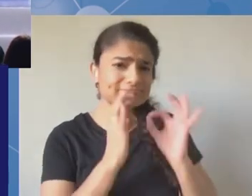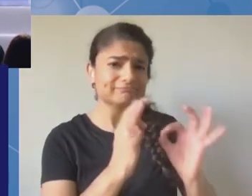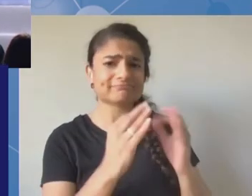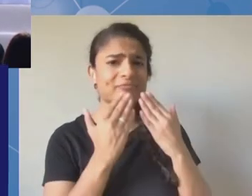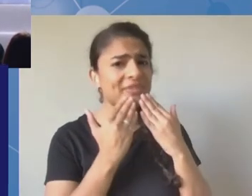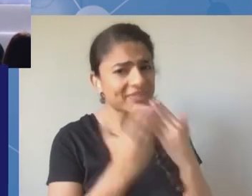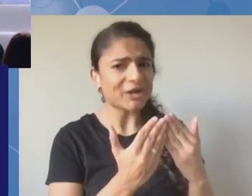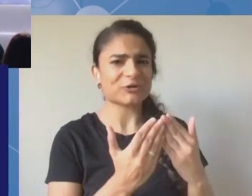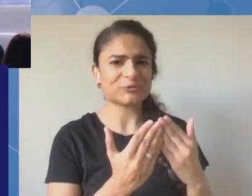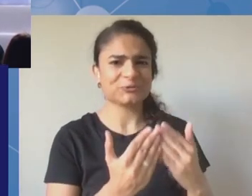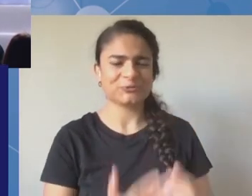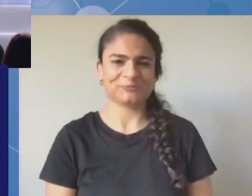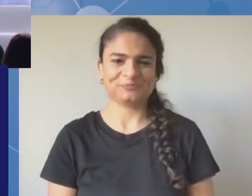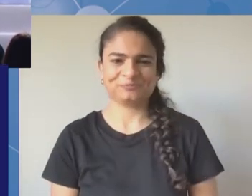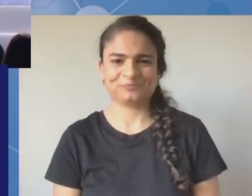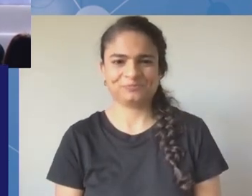i don't know if you want to say anything